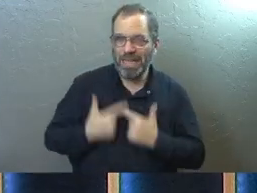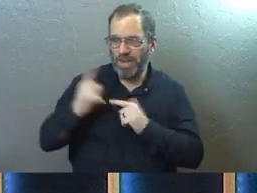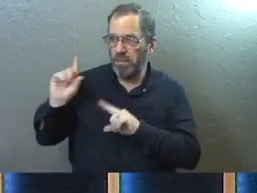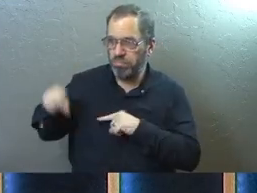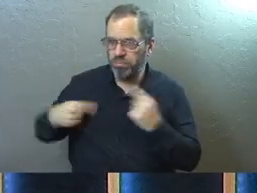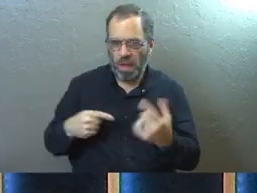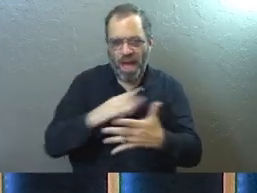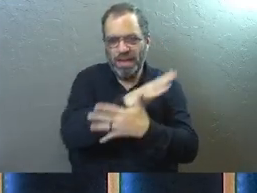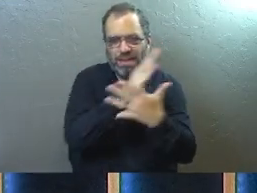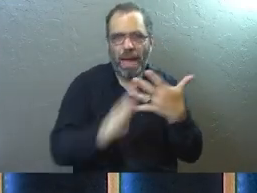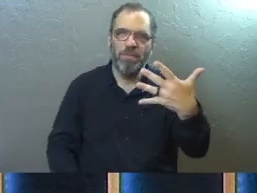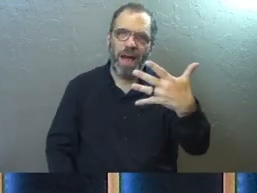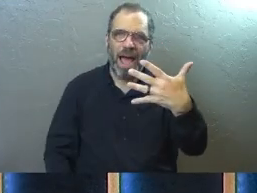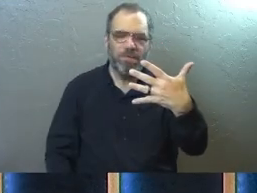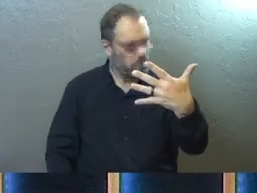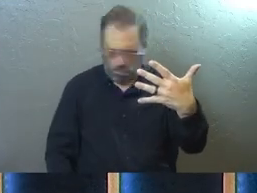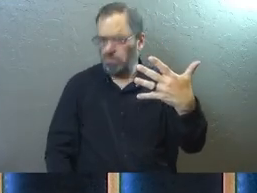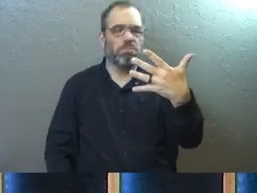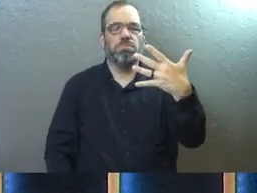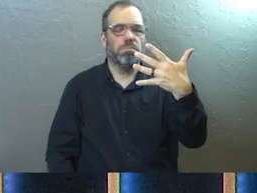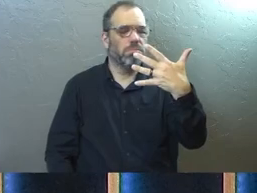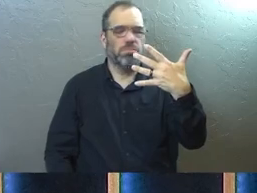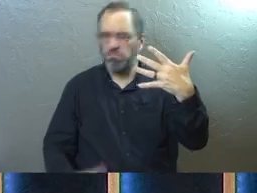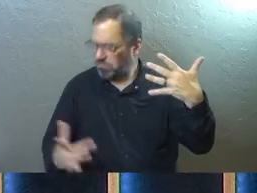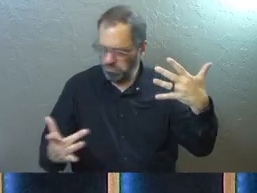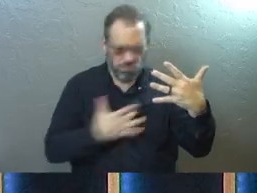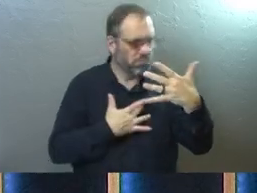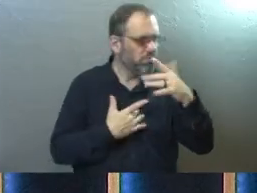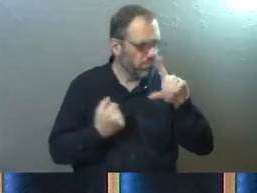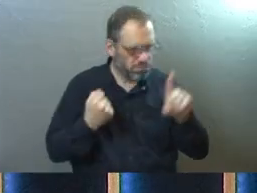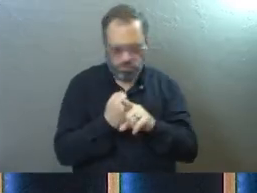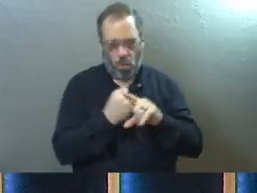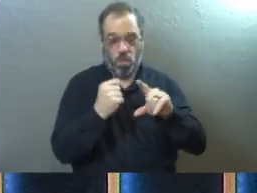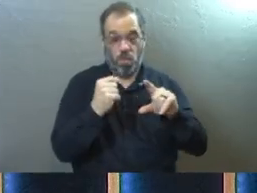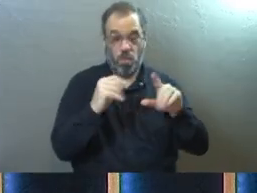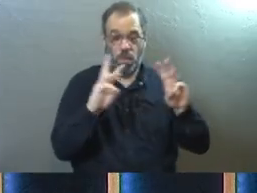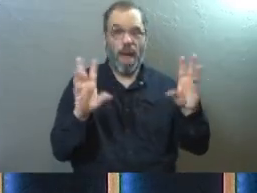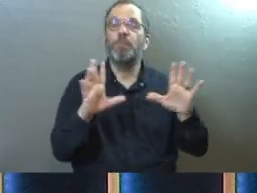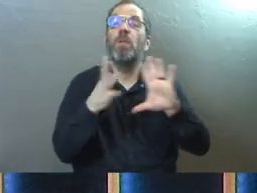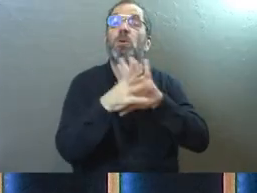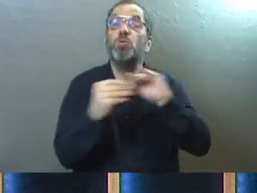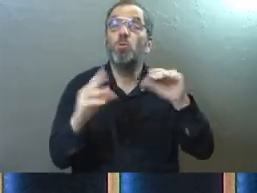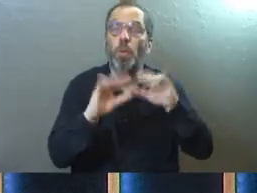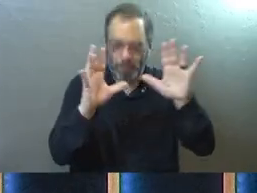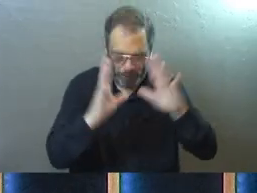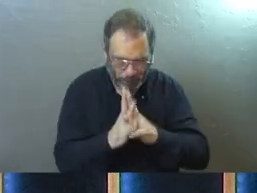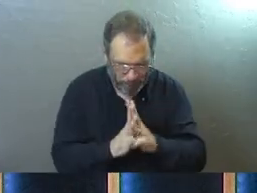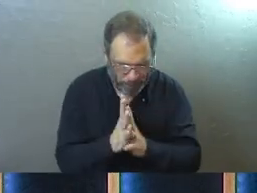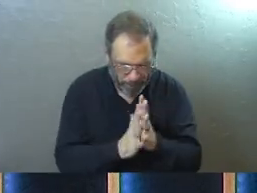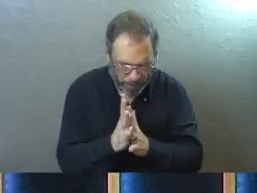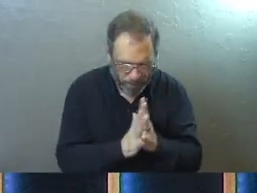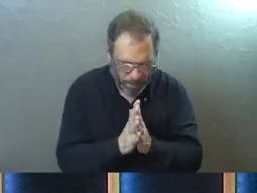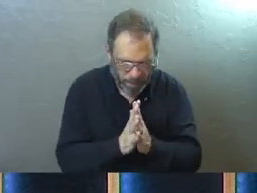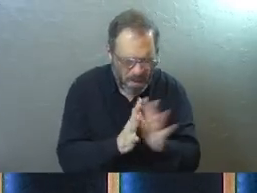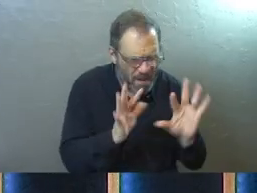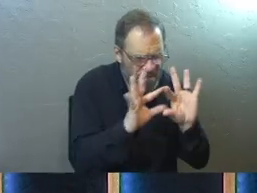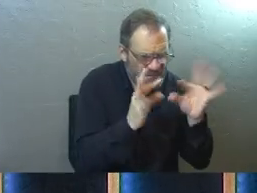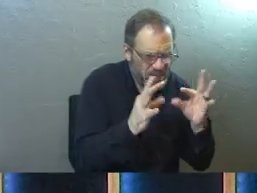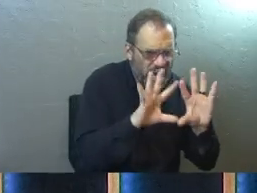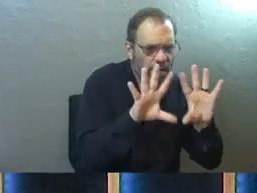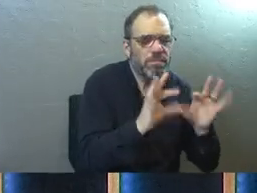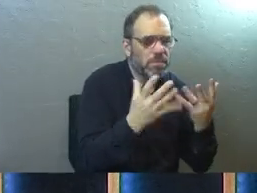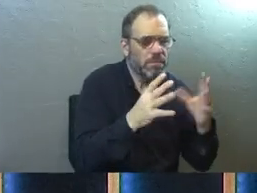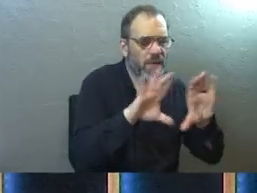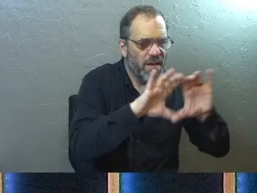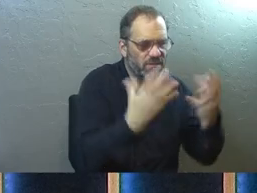entire life. Blew me away. So good. The story is of a little family of